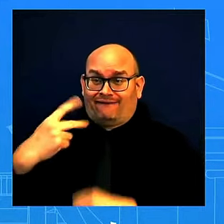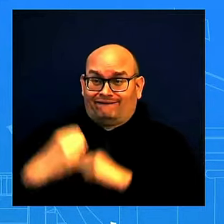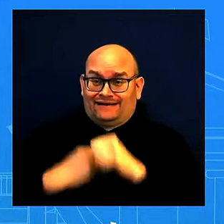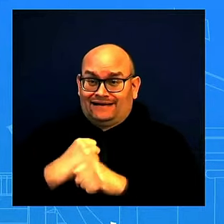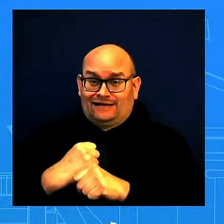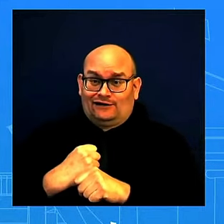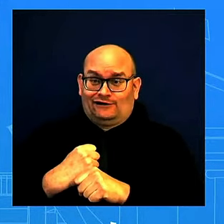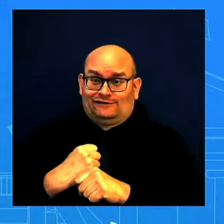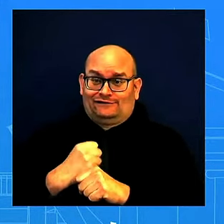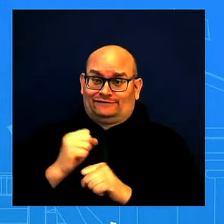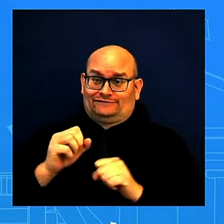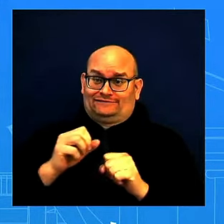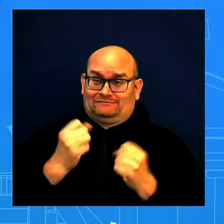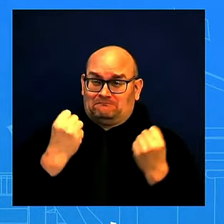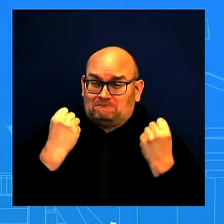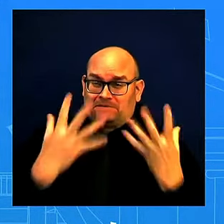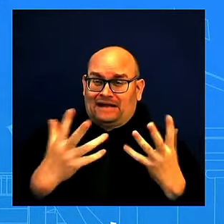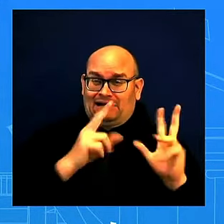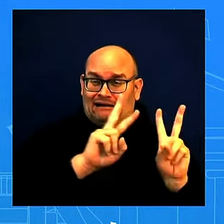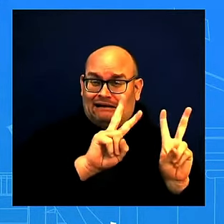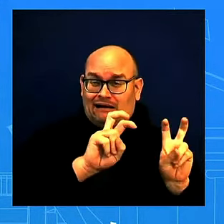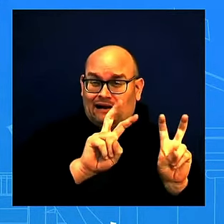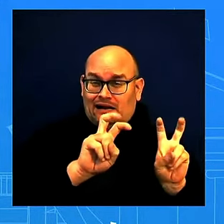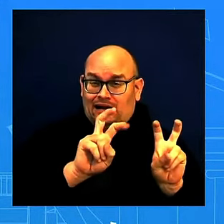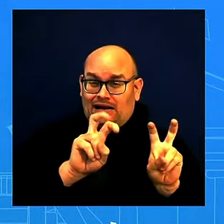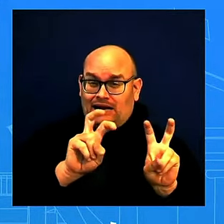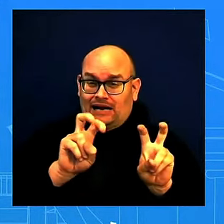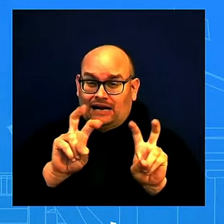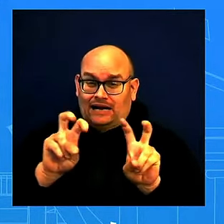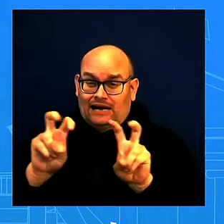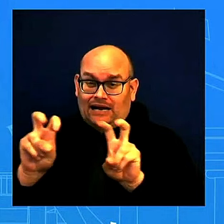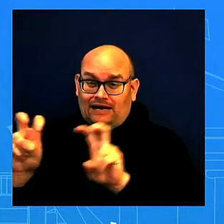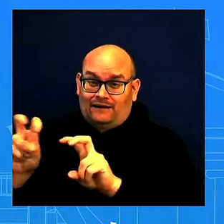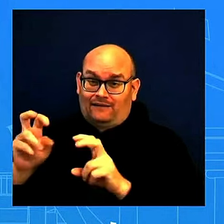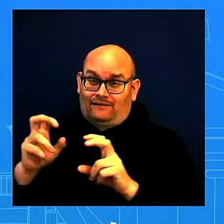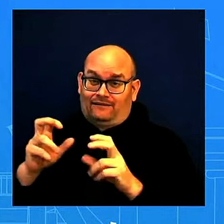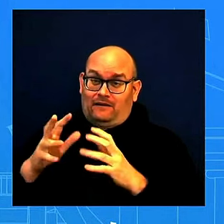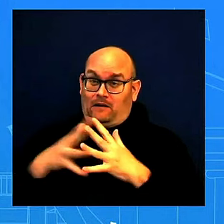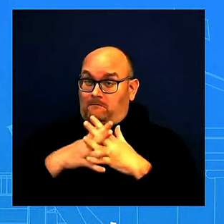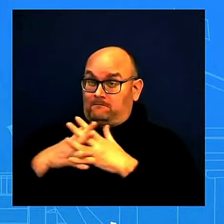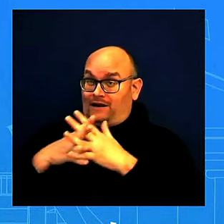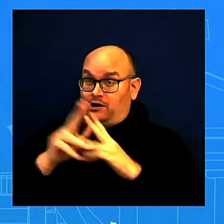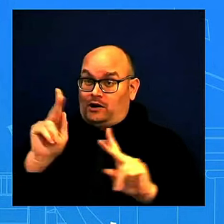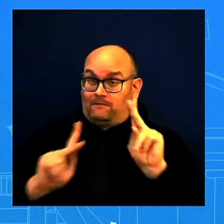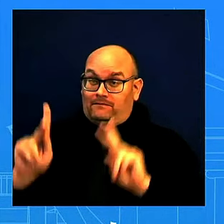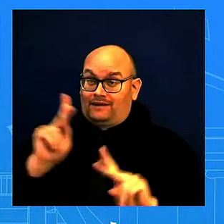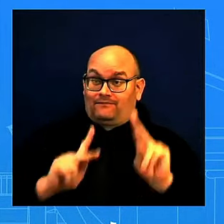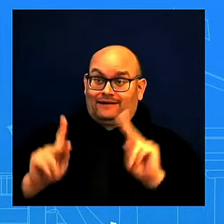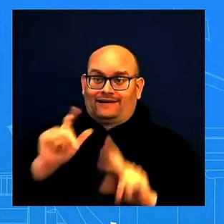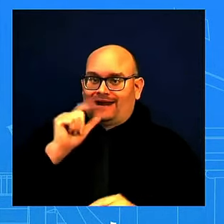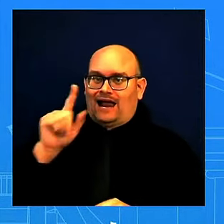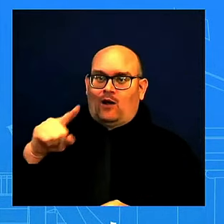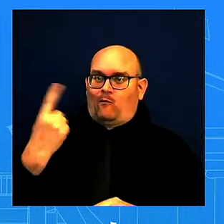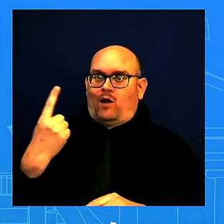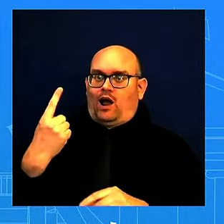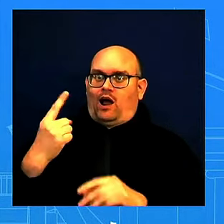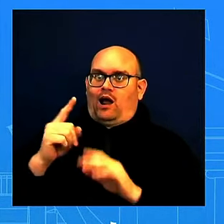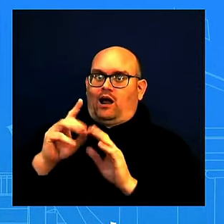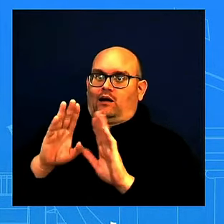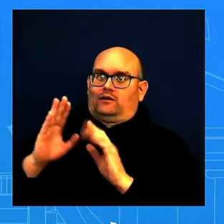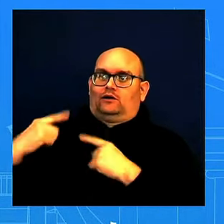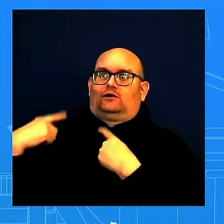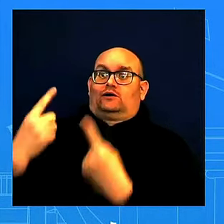matter to the American people. So not just this pick, but obviously throughout this past three and a half years. But